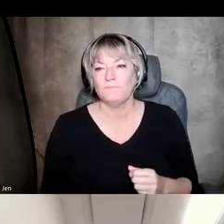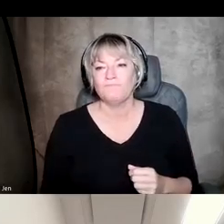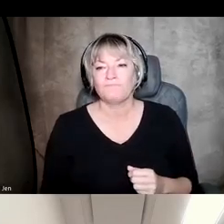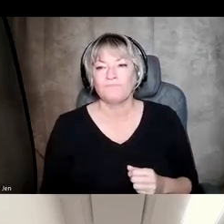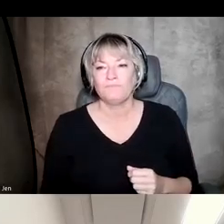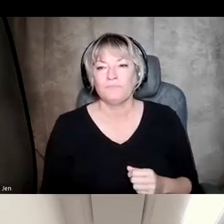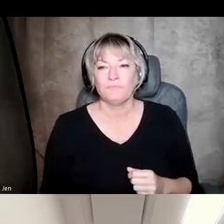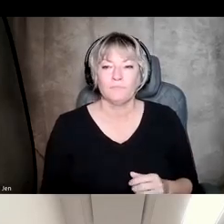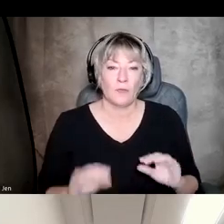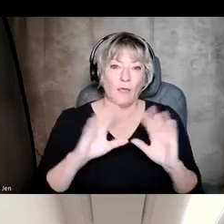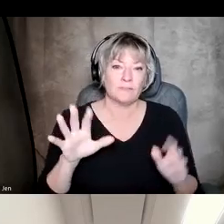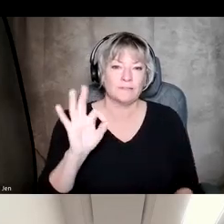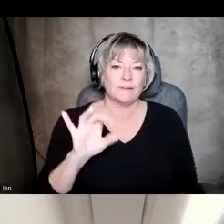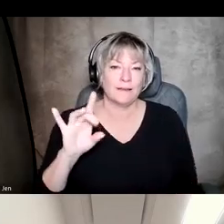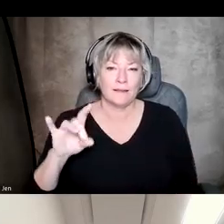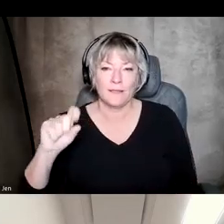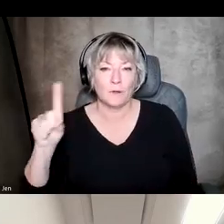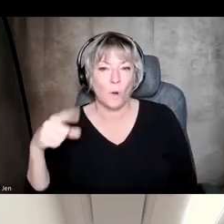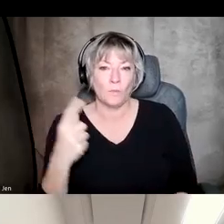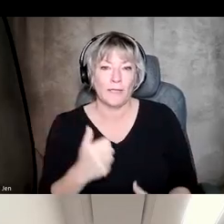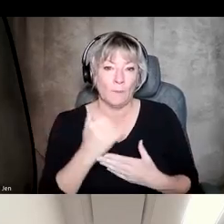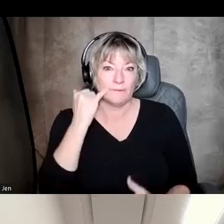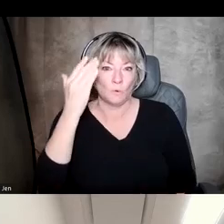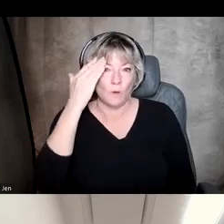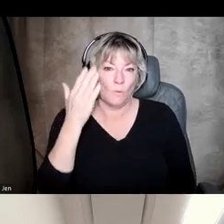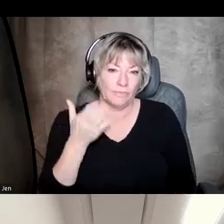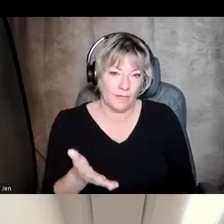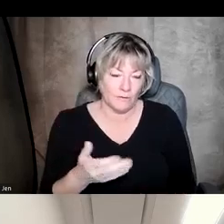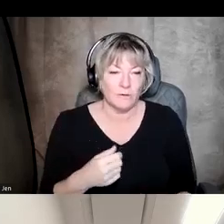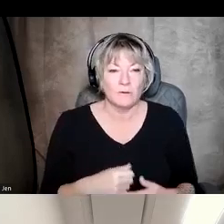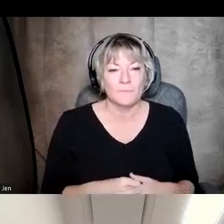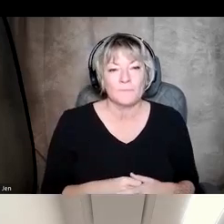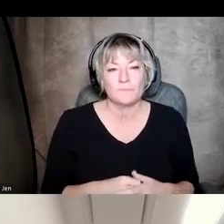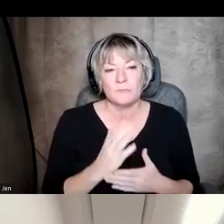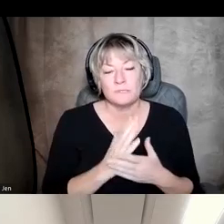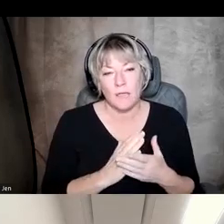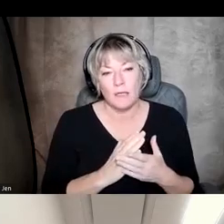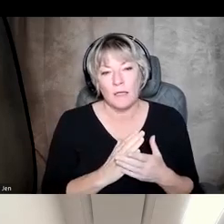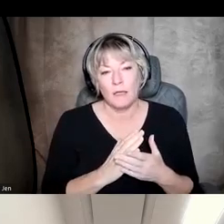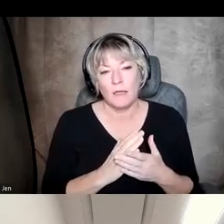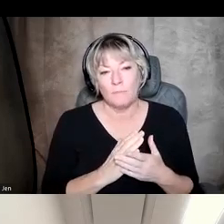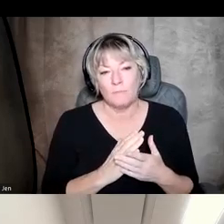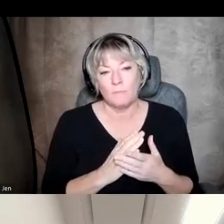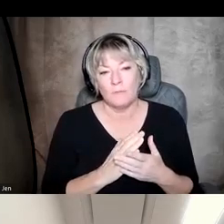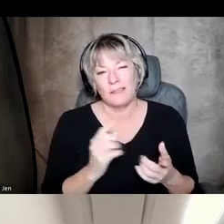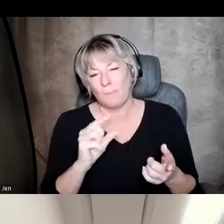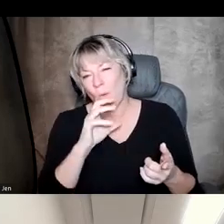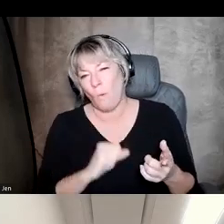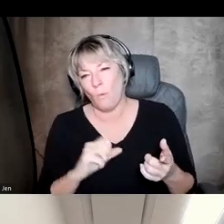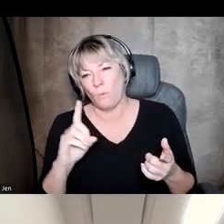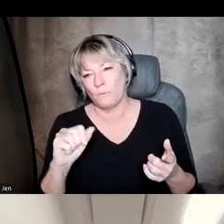Obviously, 988 can only help if you know it exists. You know, some of the data, it's a little bit old now,